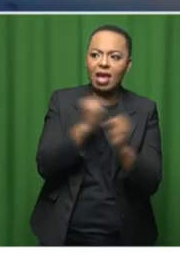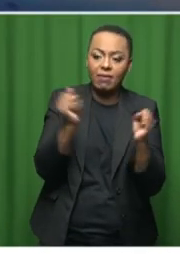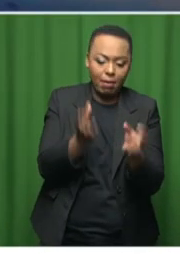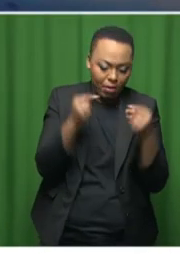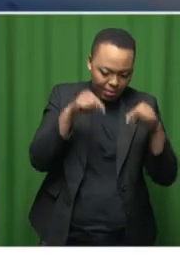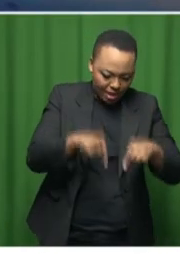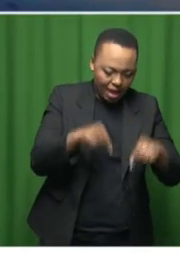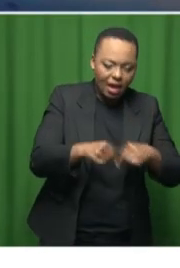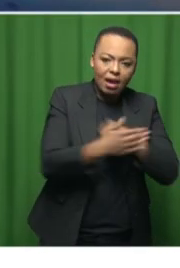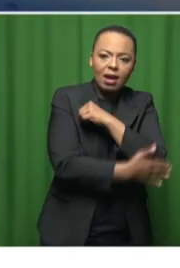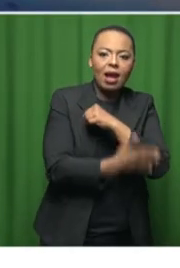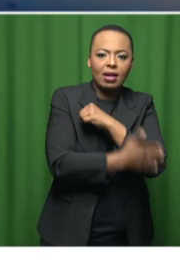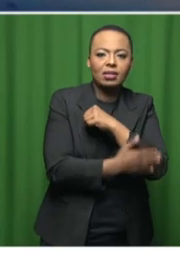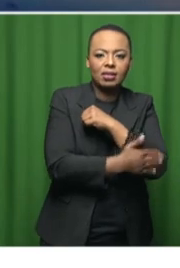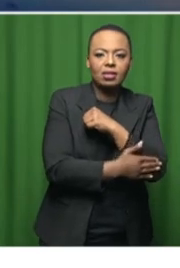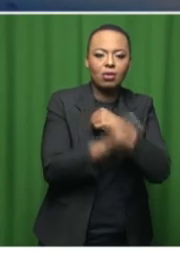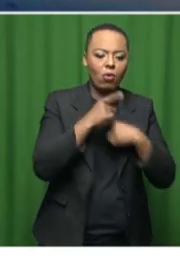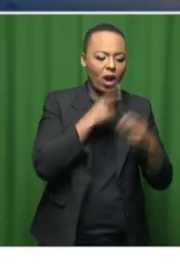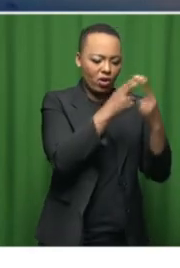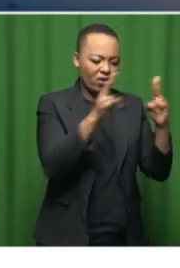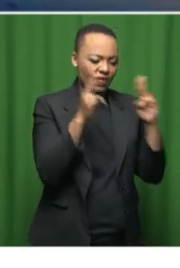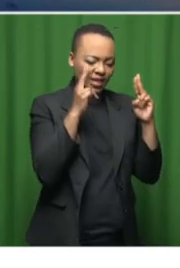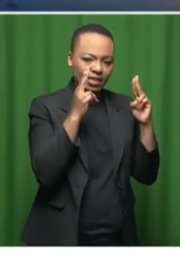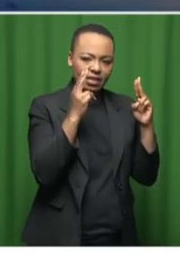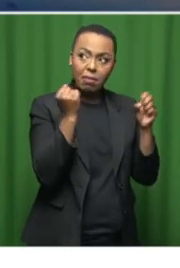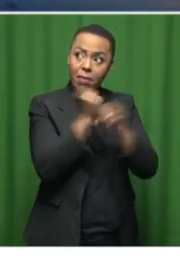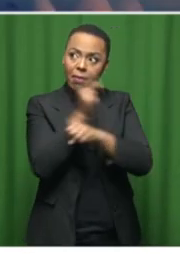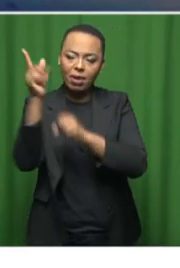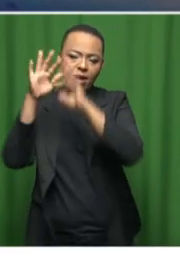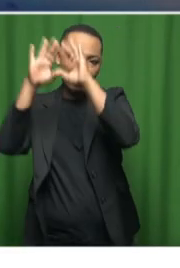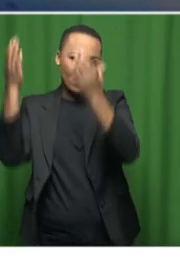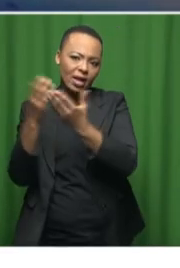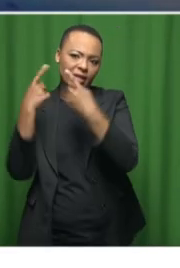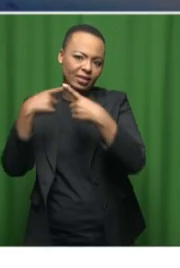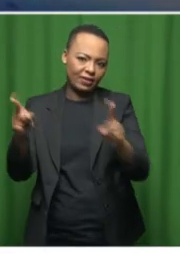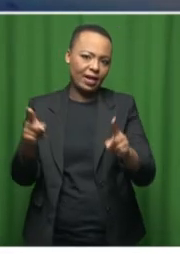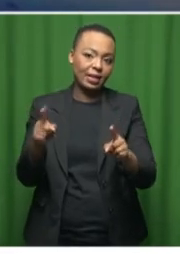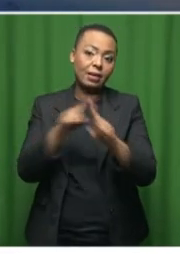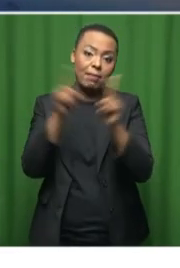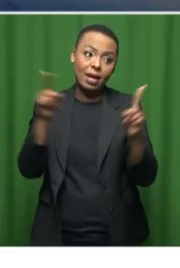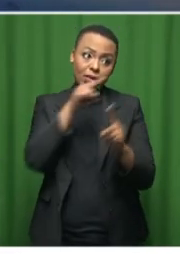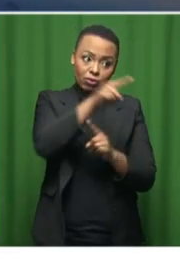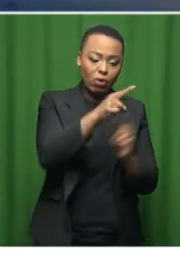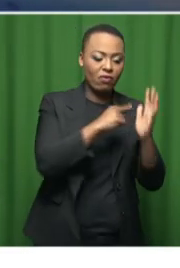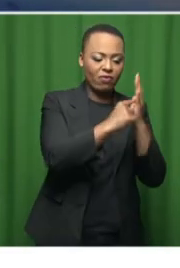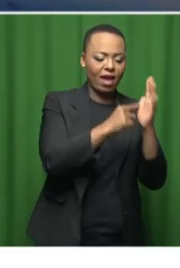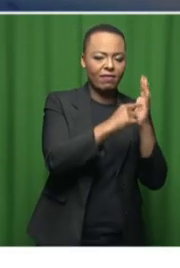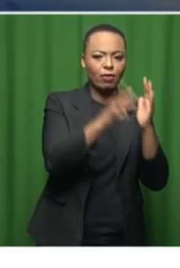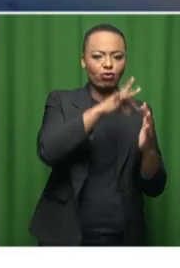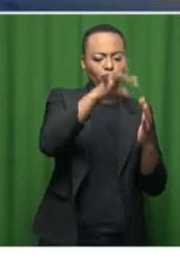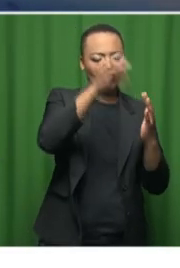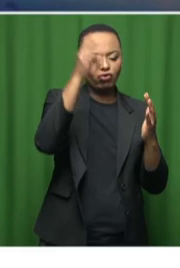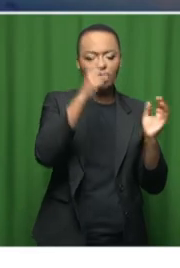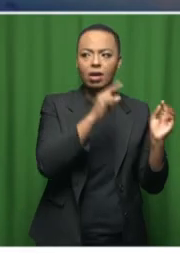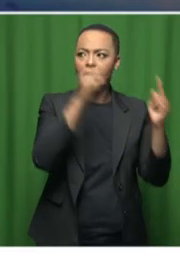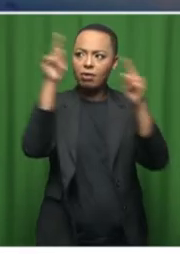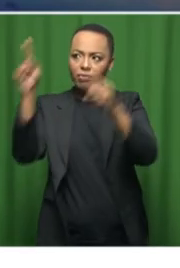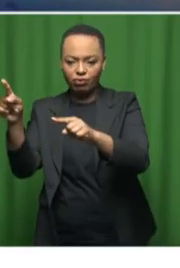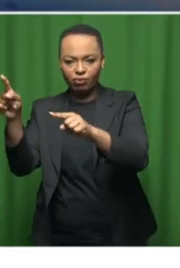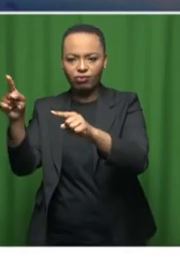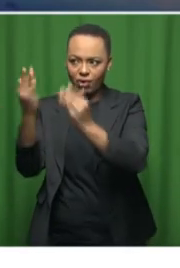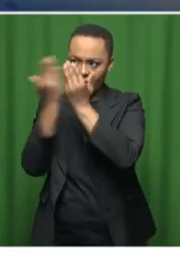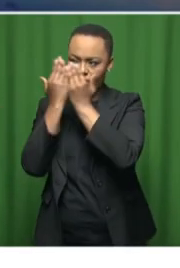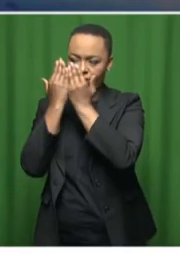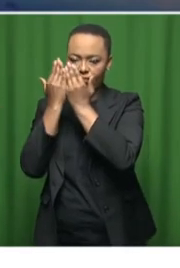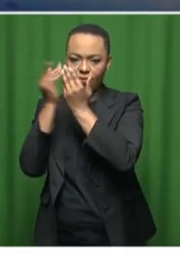academies that we have. And they came back ready to get into the biggest aircraft and fly to Heathrow and so on